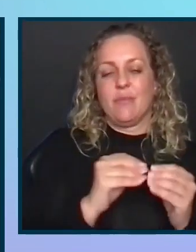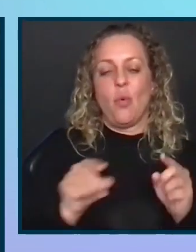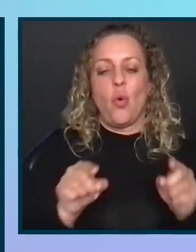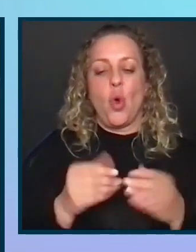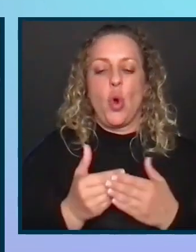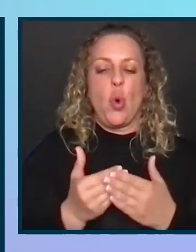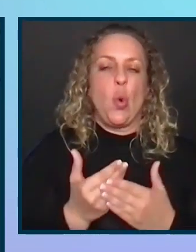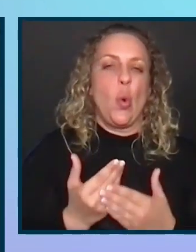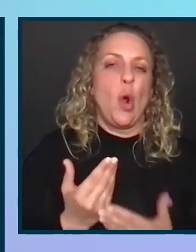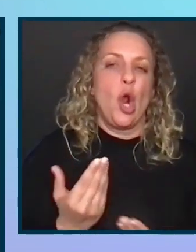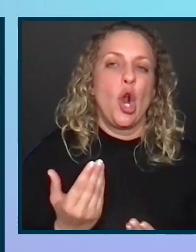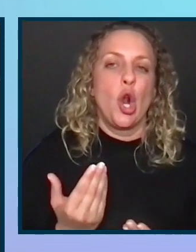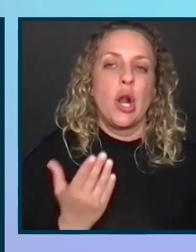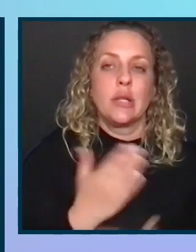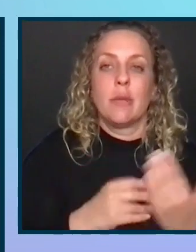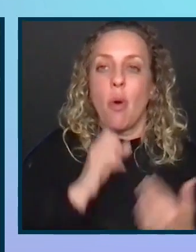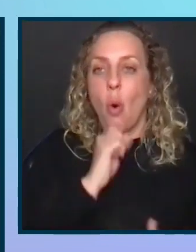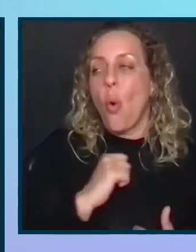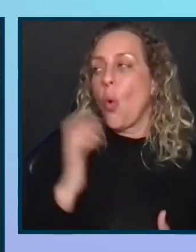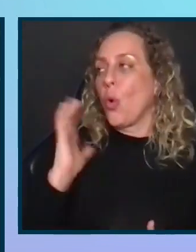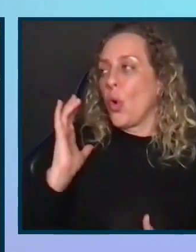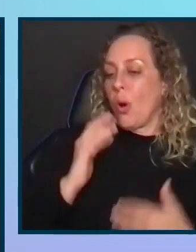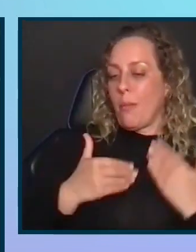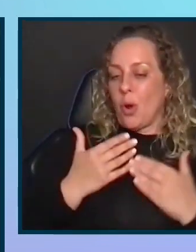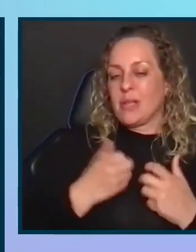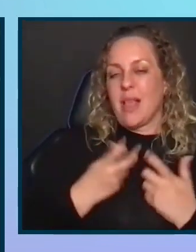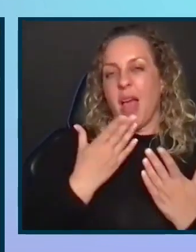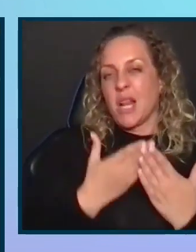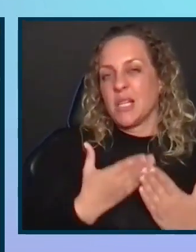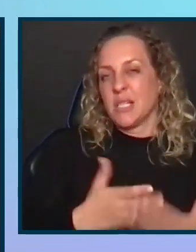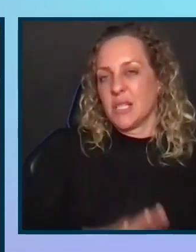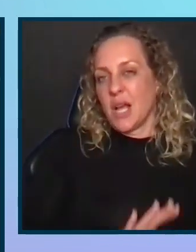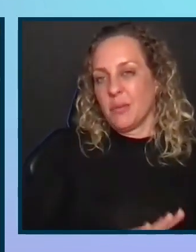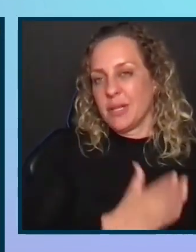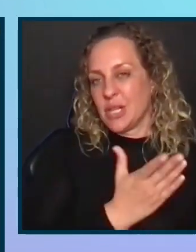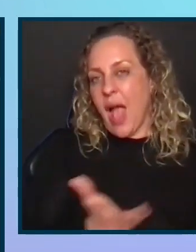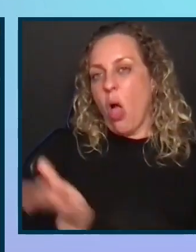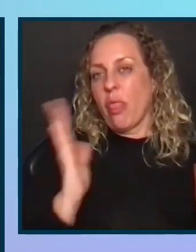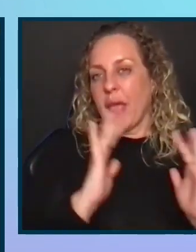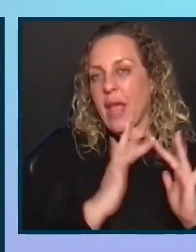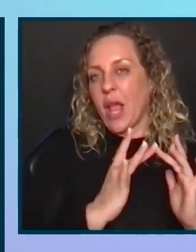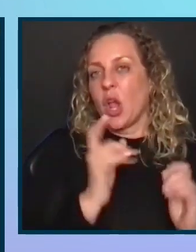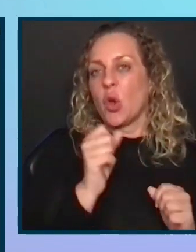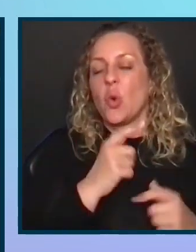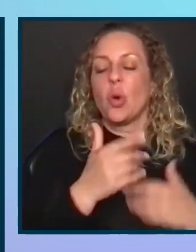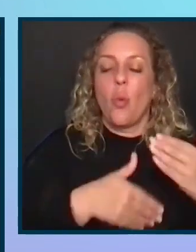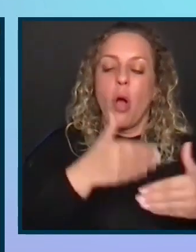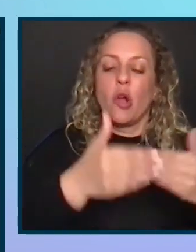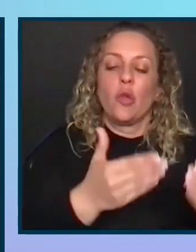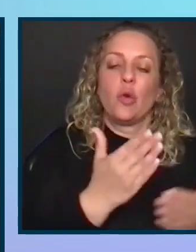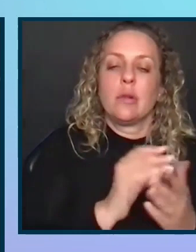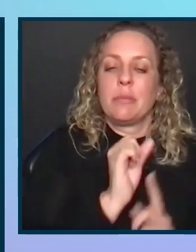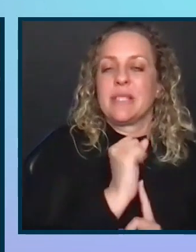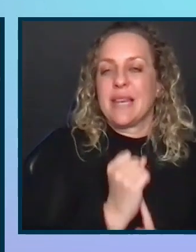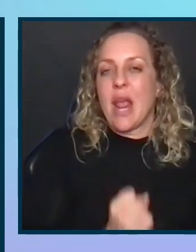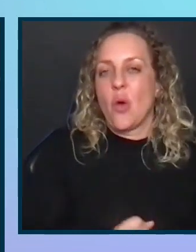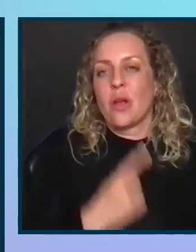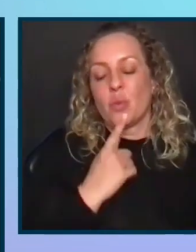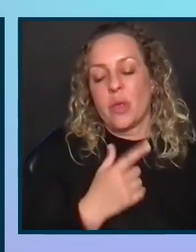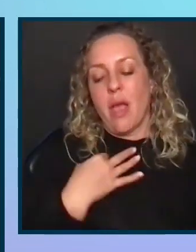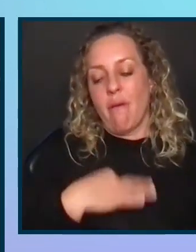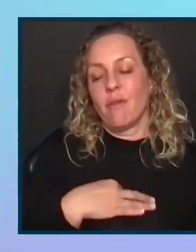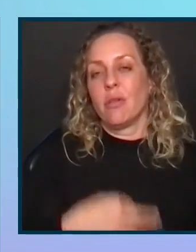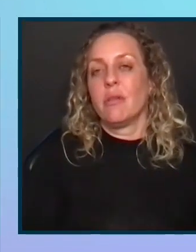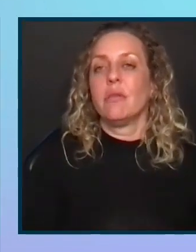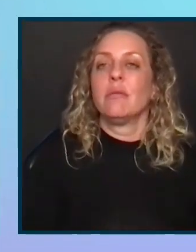newer, some of the older processes have a lot of documentation out there that it can walk you through scenarios. And it's very helpful.